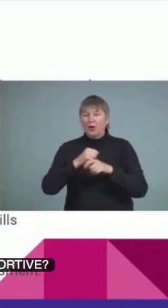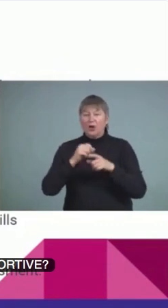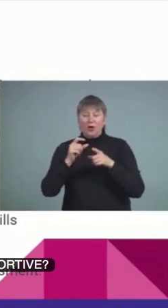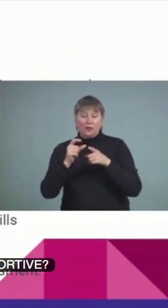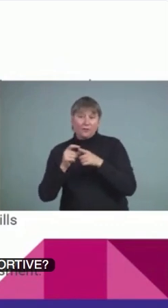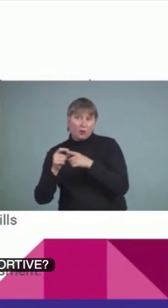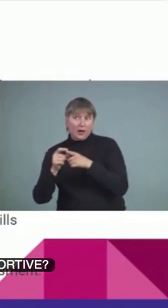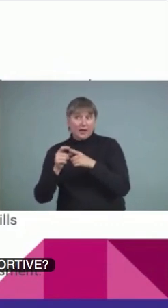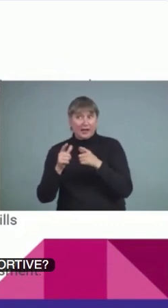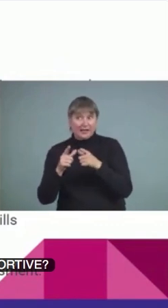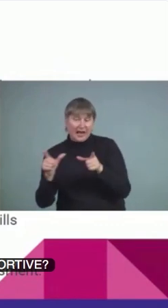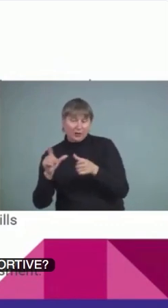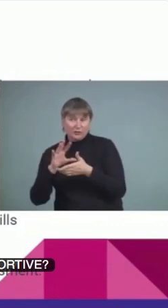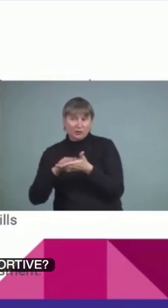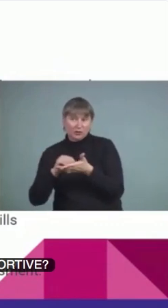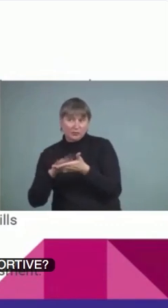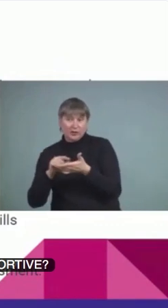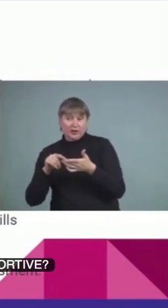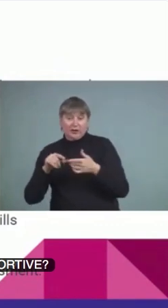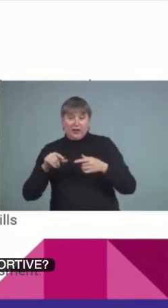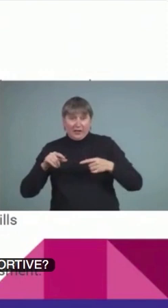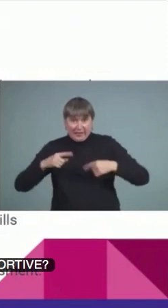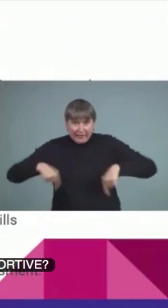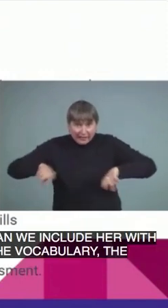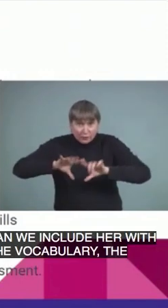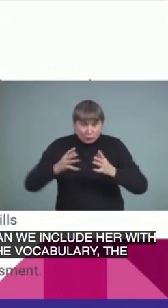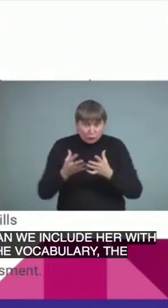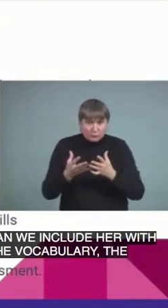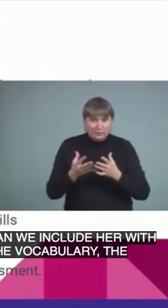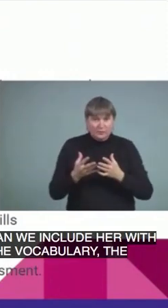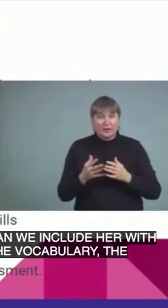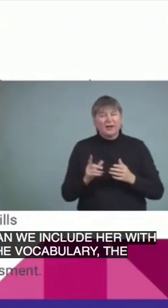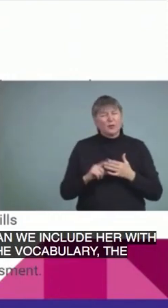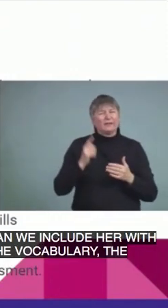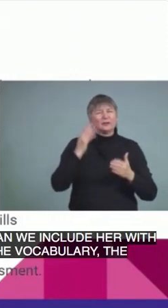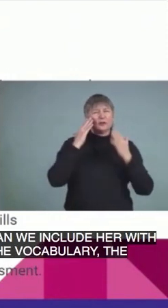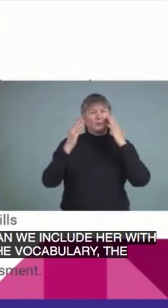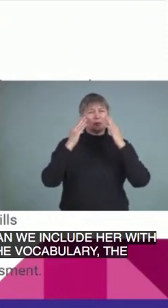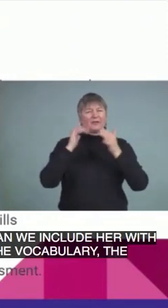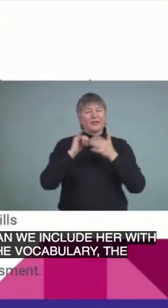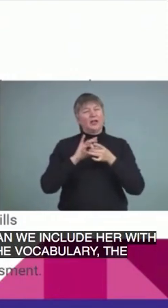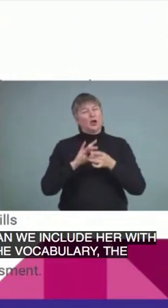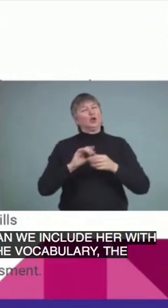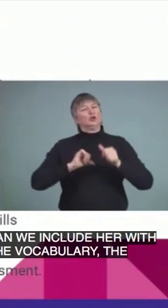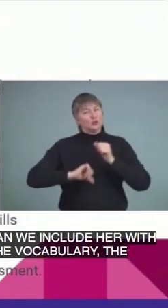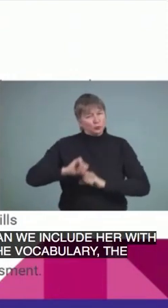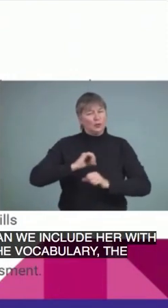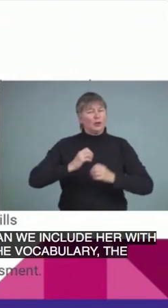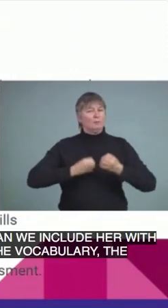language in those peer groups? Being very cognizant of that social emotional impact.